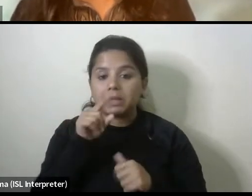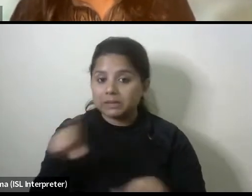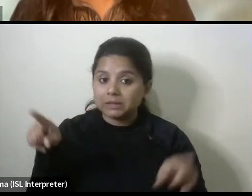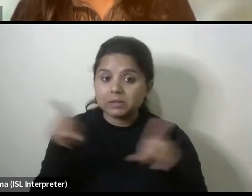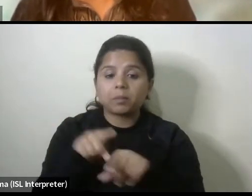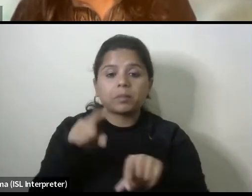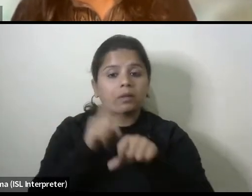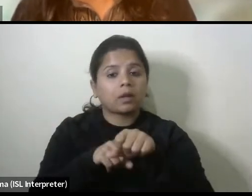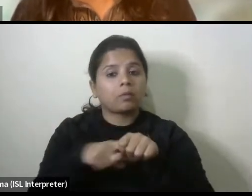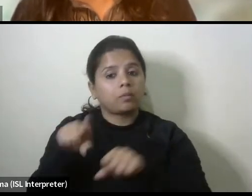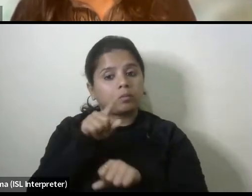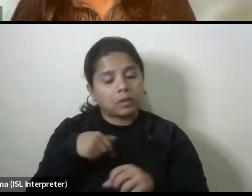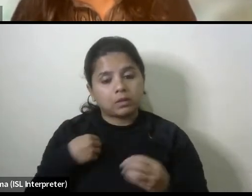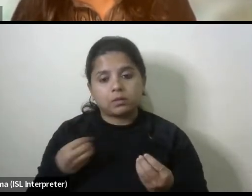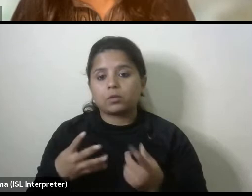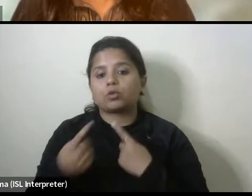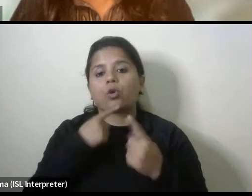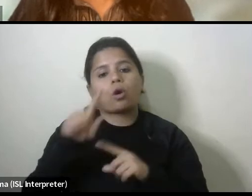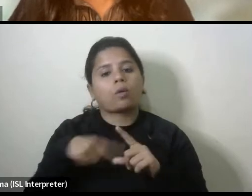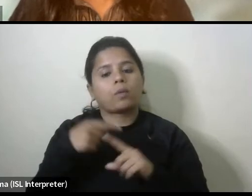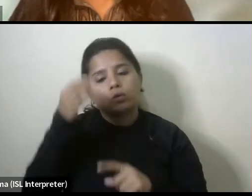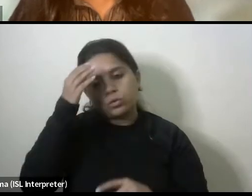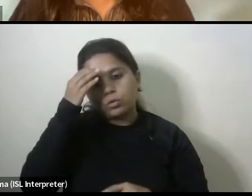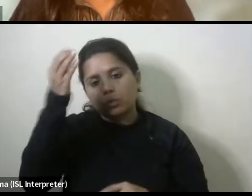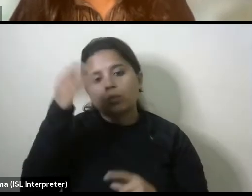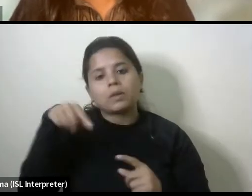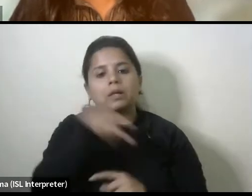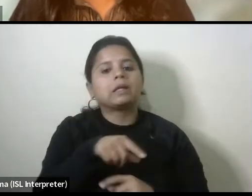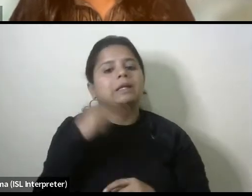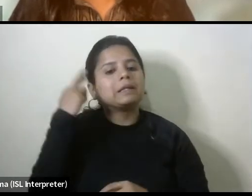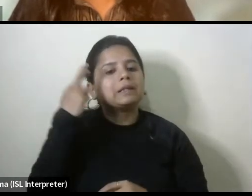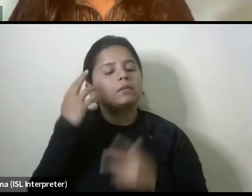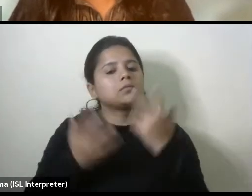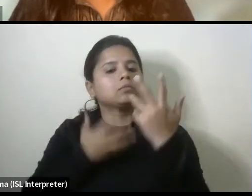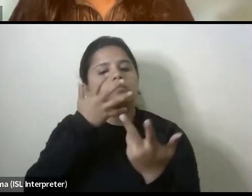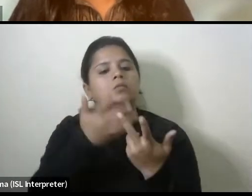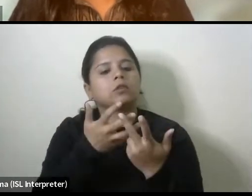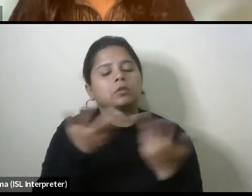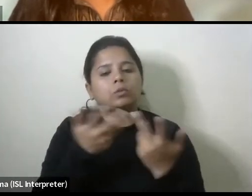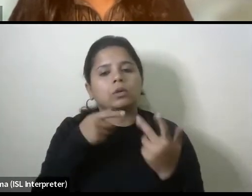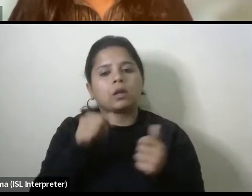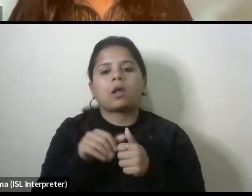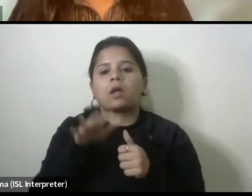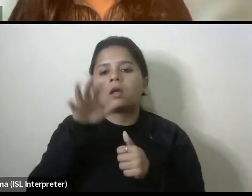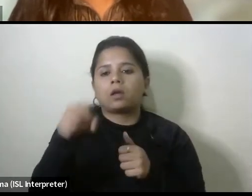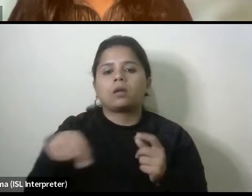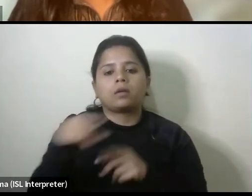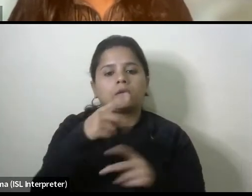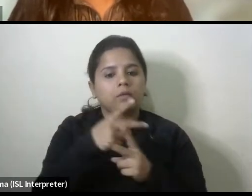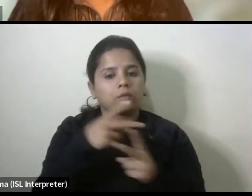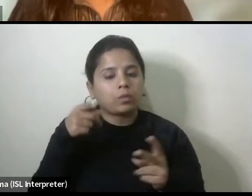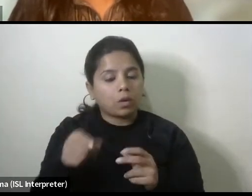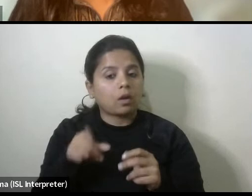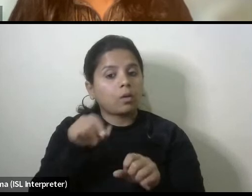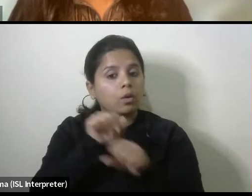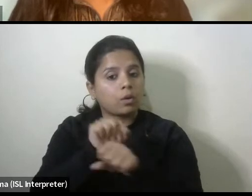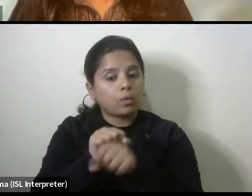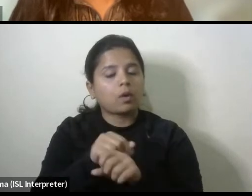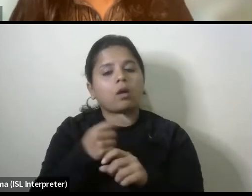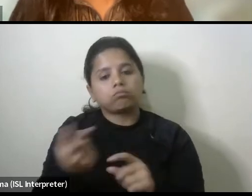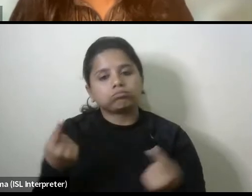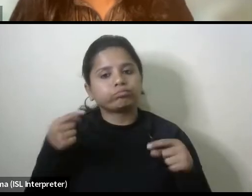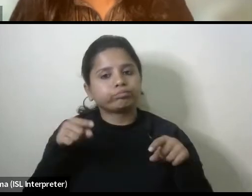time we should really start talking about the concepts of reasonable accommodation and when accessibility and reasonable accommodation works hand in hand